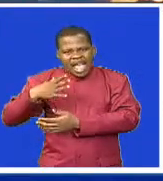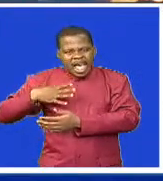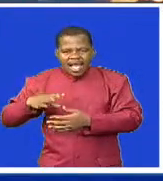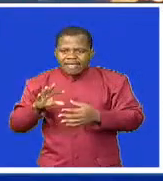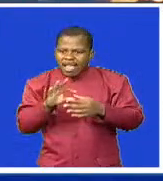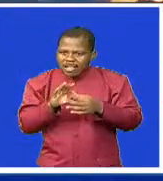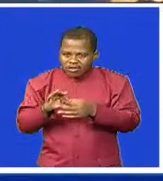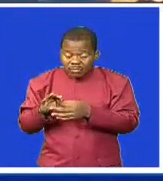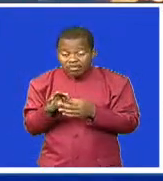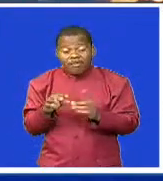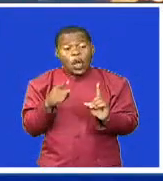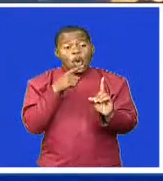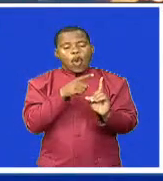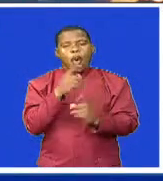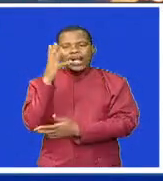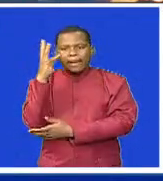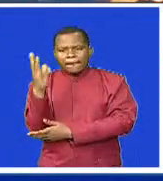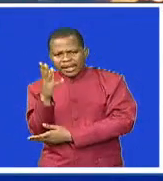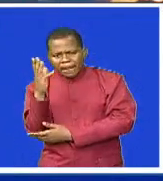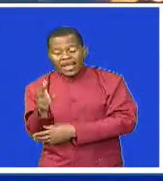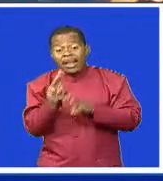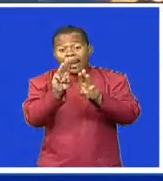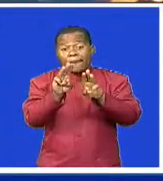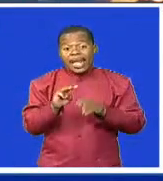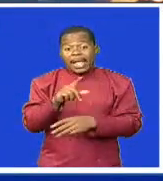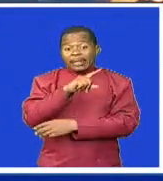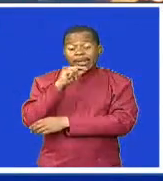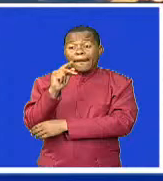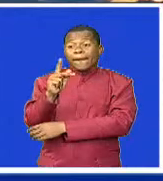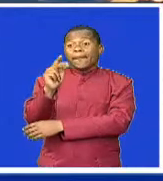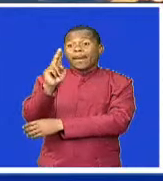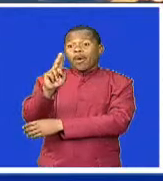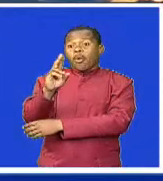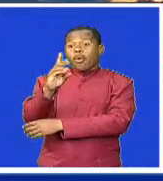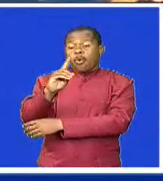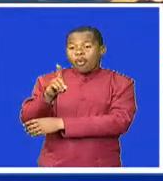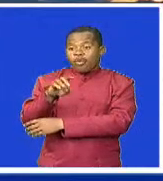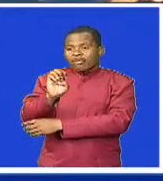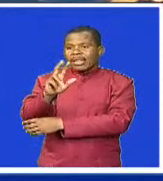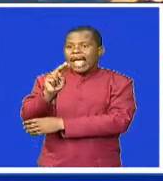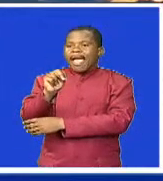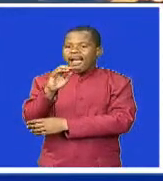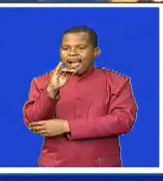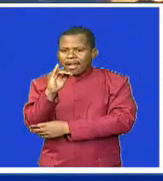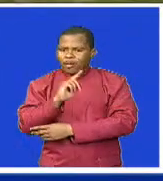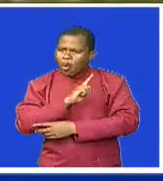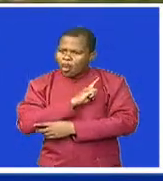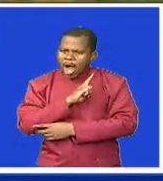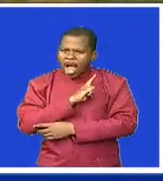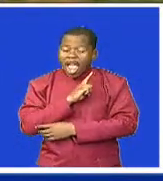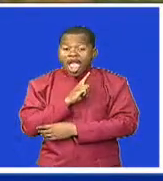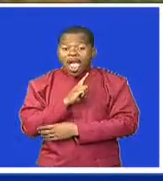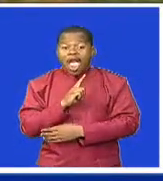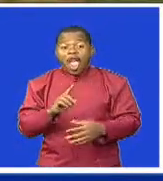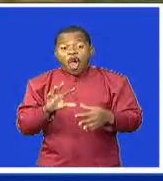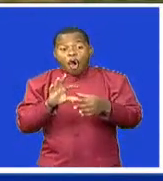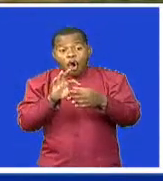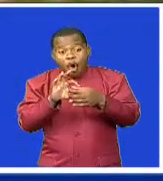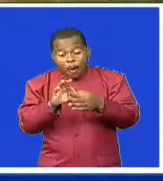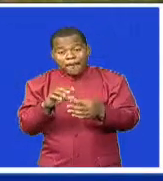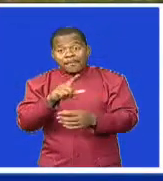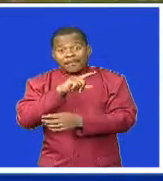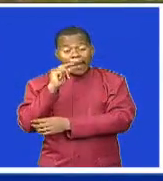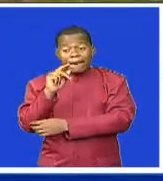during the launch of the Child-Headed Household Family Project at Ngambule Homestead. Child-Headed families are 1